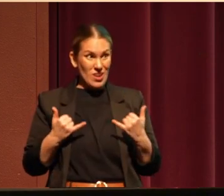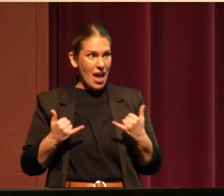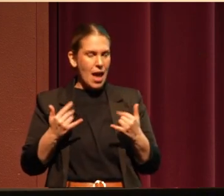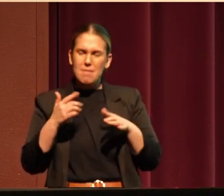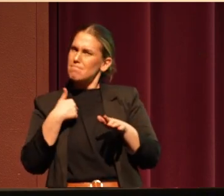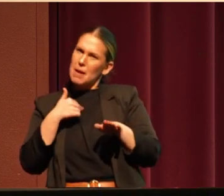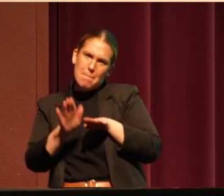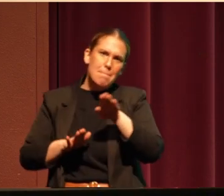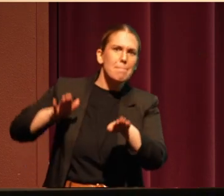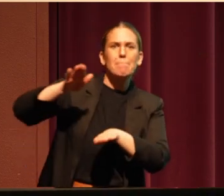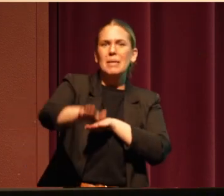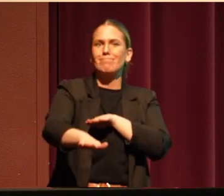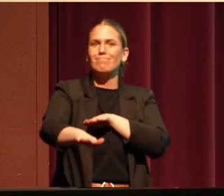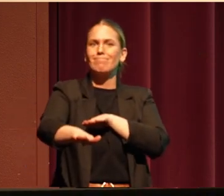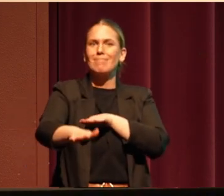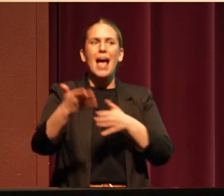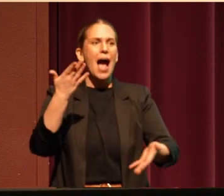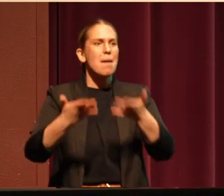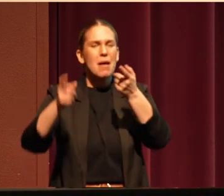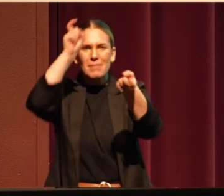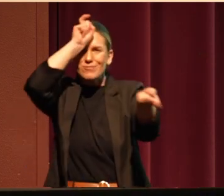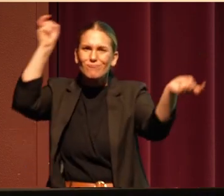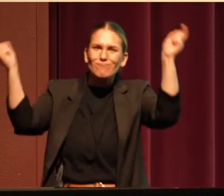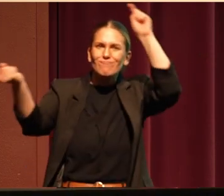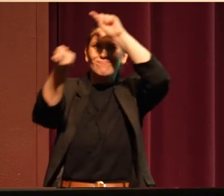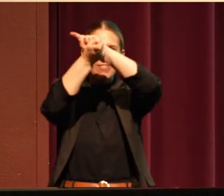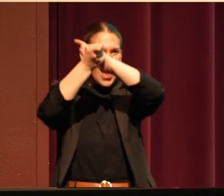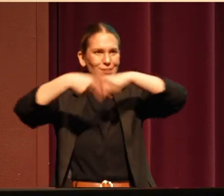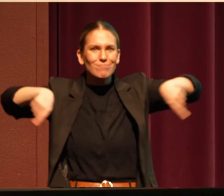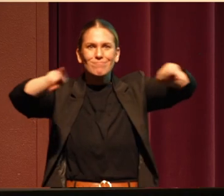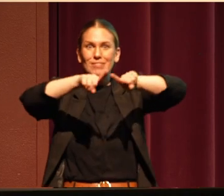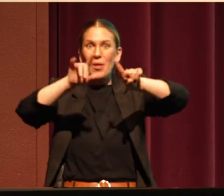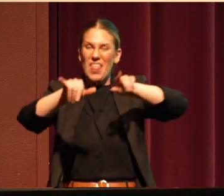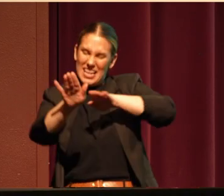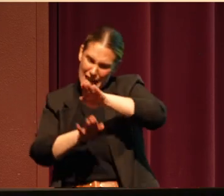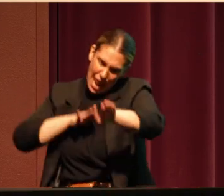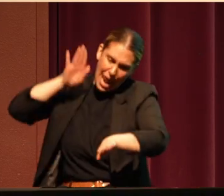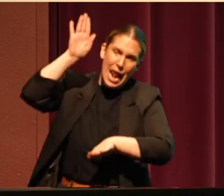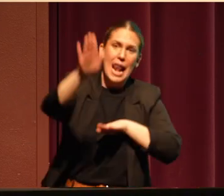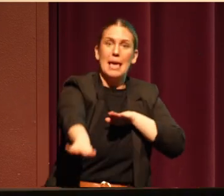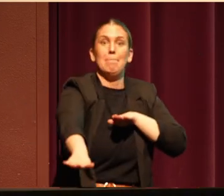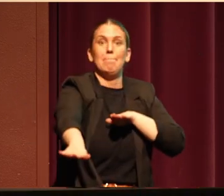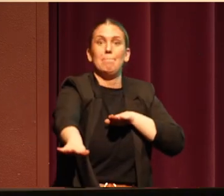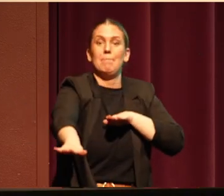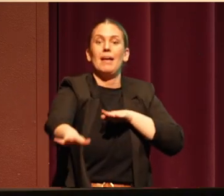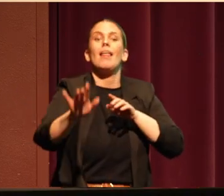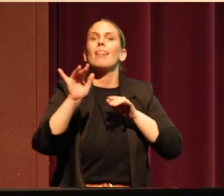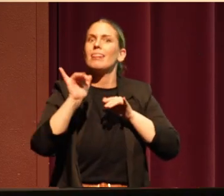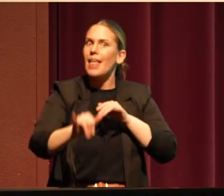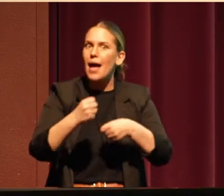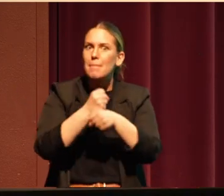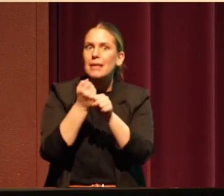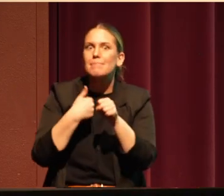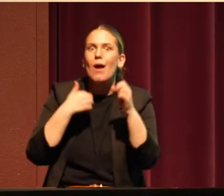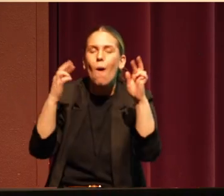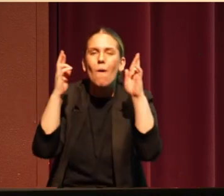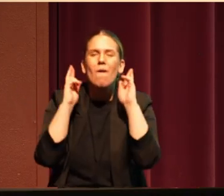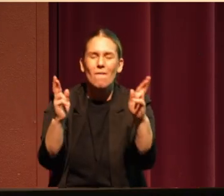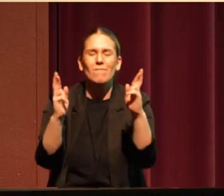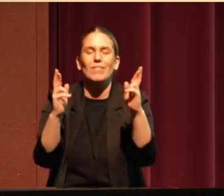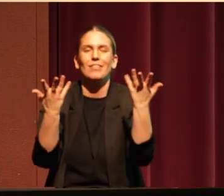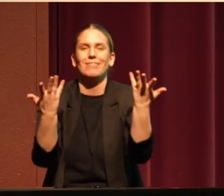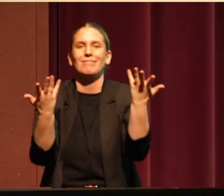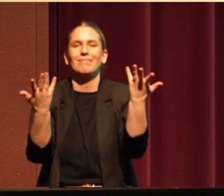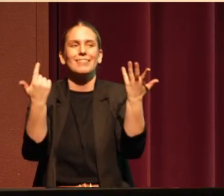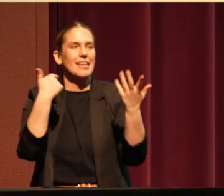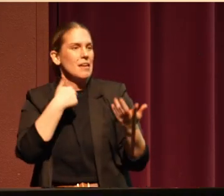some minds in here. And so today was a leap. And so that makes me hopeful that five years ago we wouldn't have